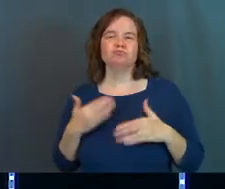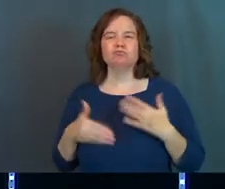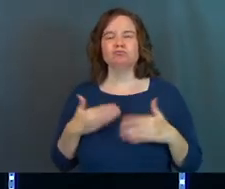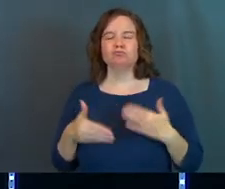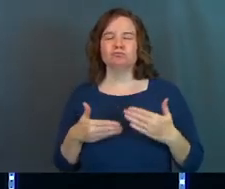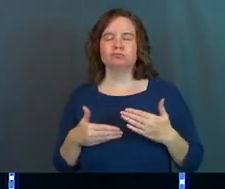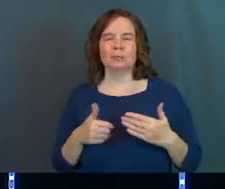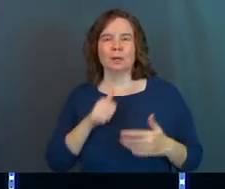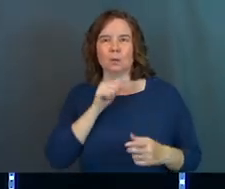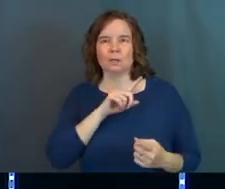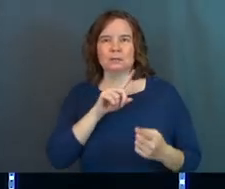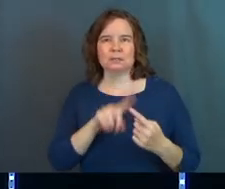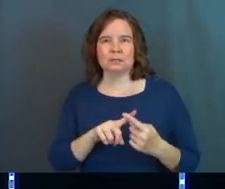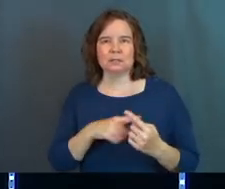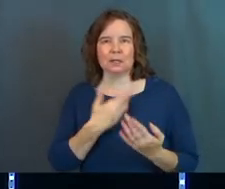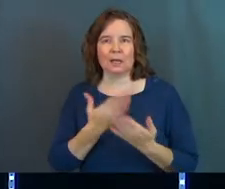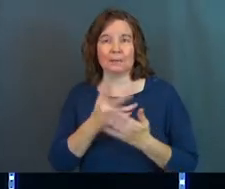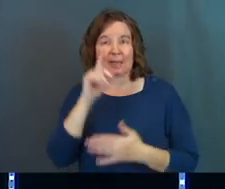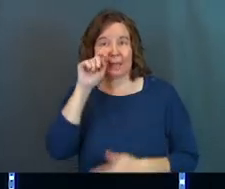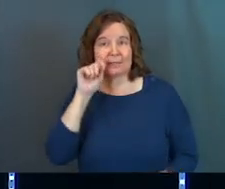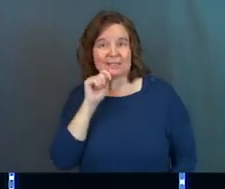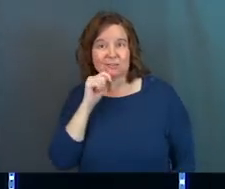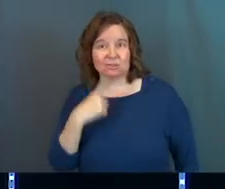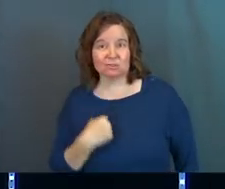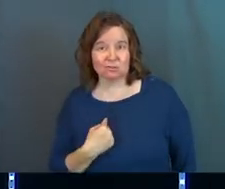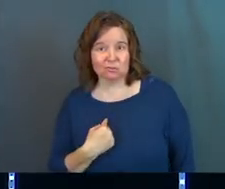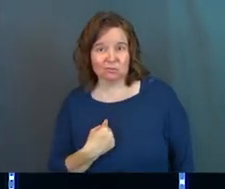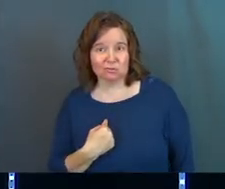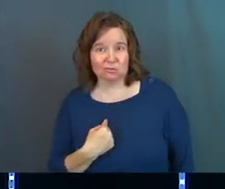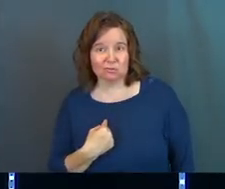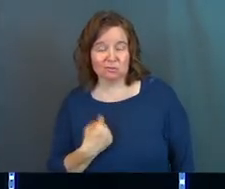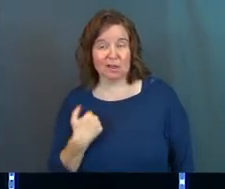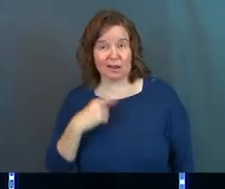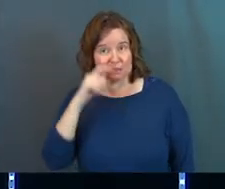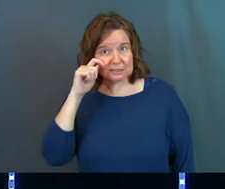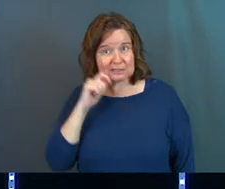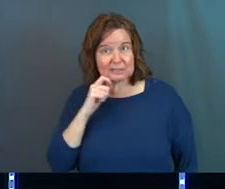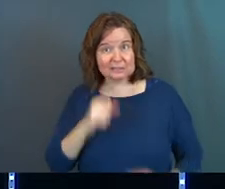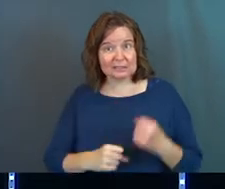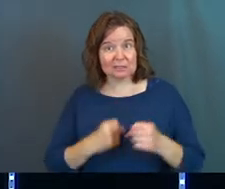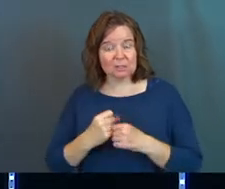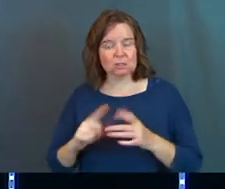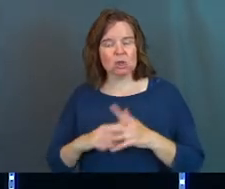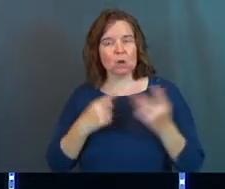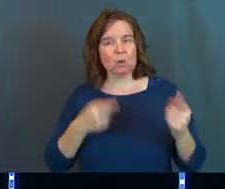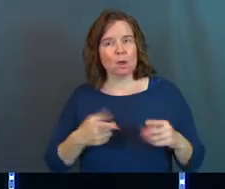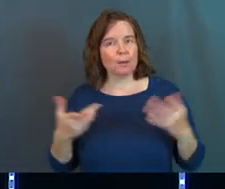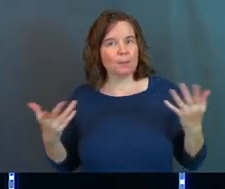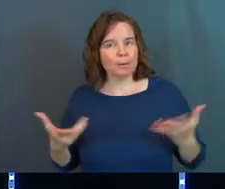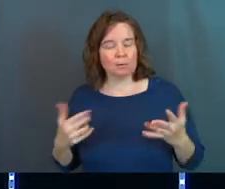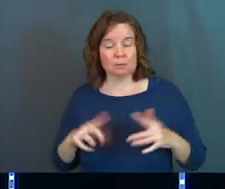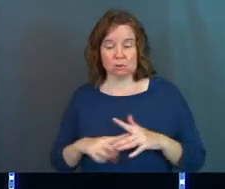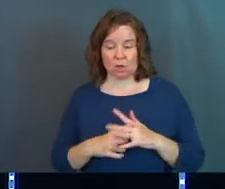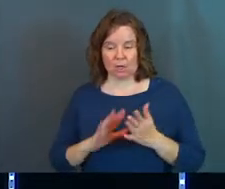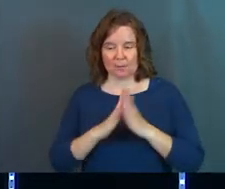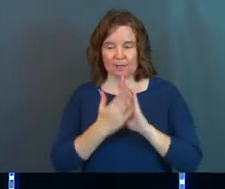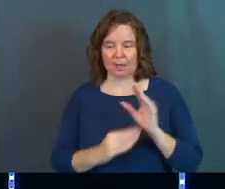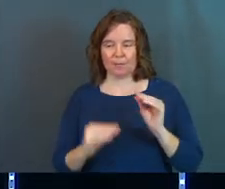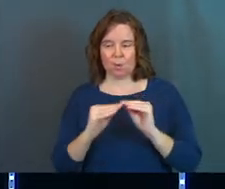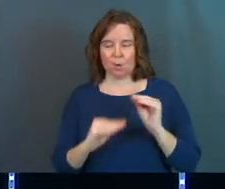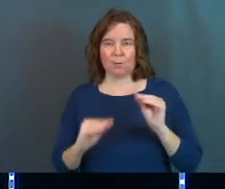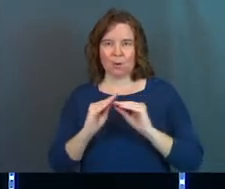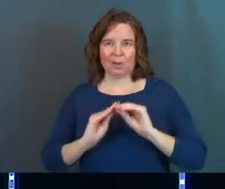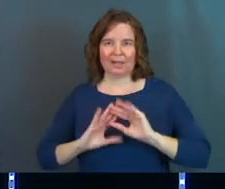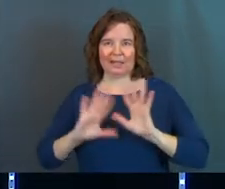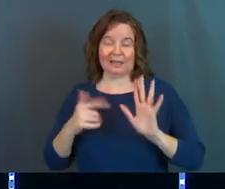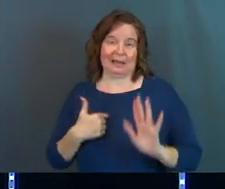it wasn't until I reached the teen years, and when I reached the teen years, what started to happen is it started to become more and